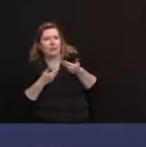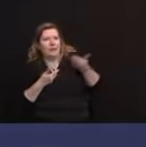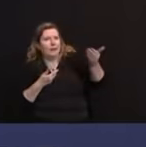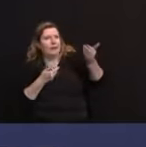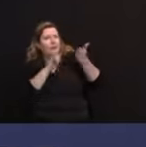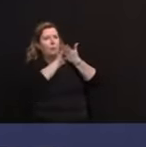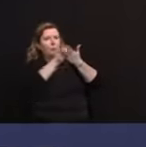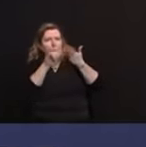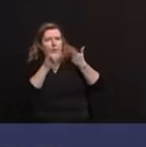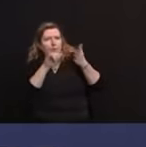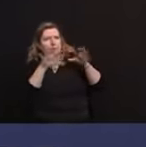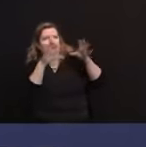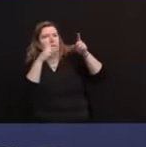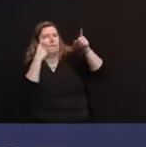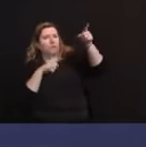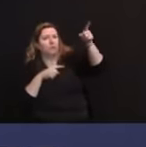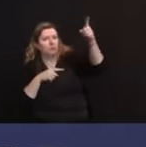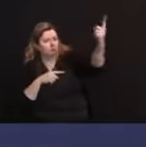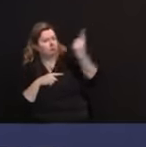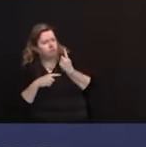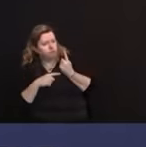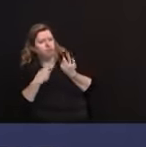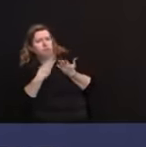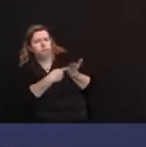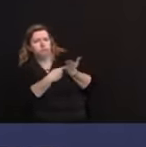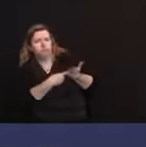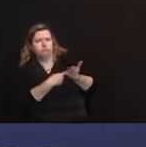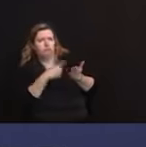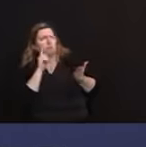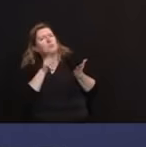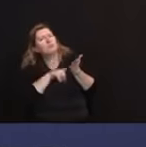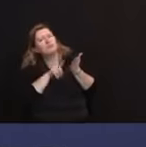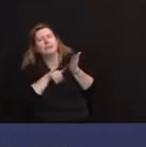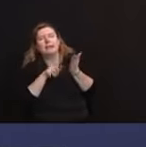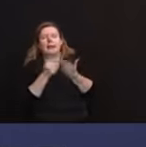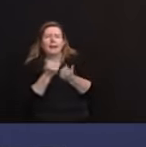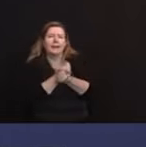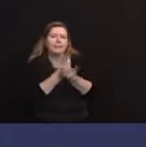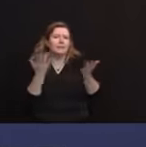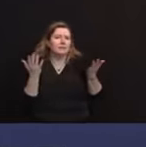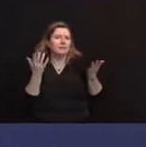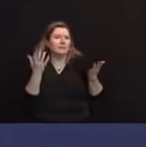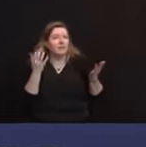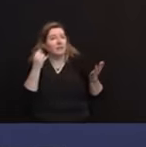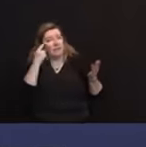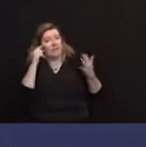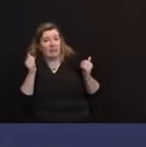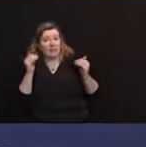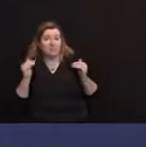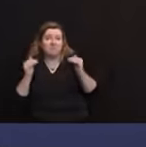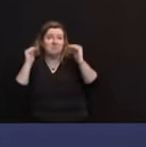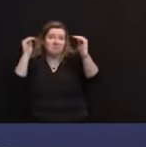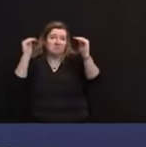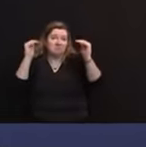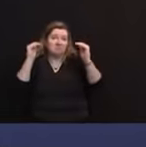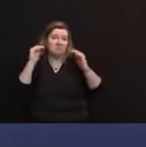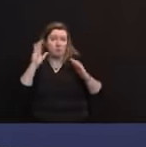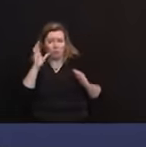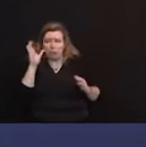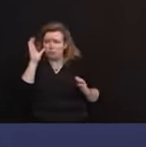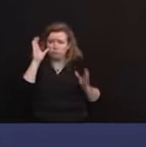turn over every stone and if we think there's a way to improve our batting average, we're all ears. Fair to say?